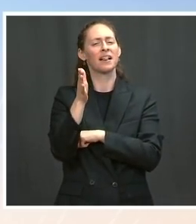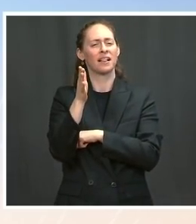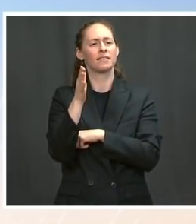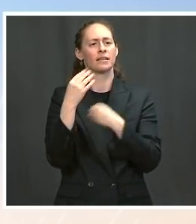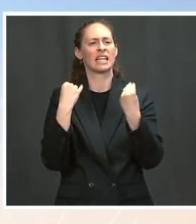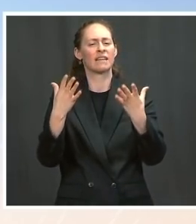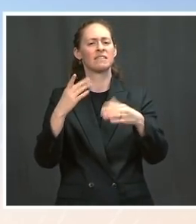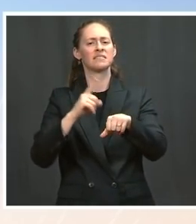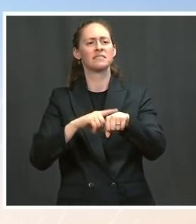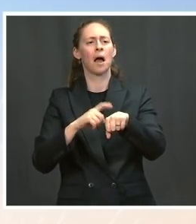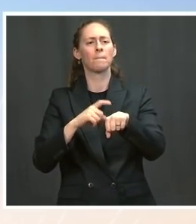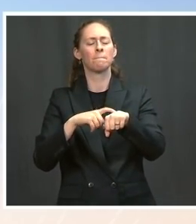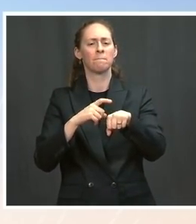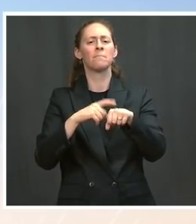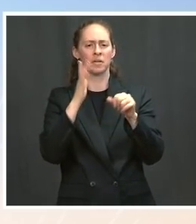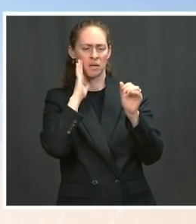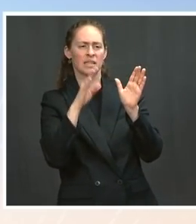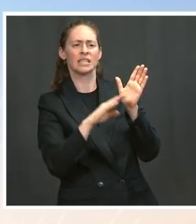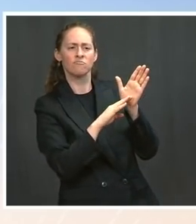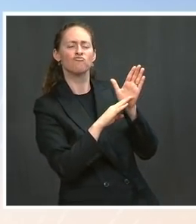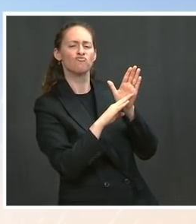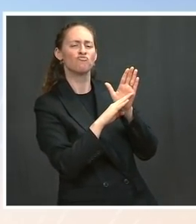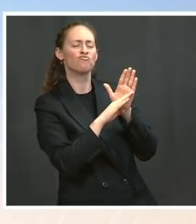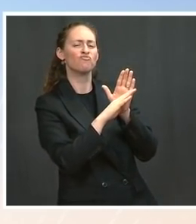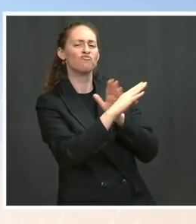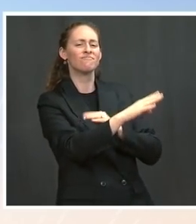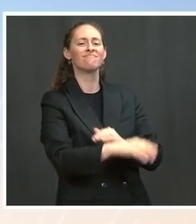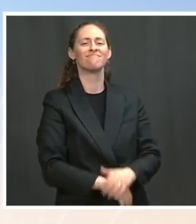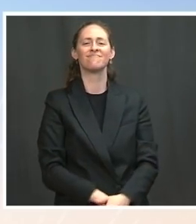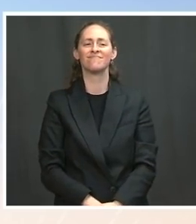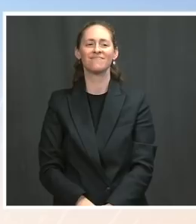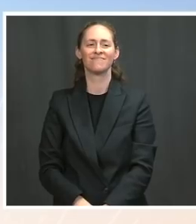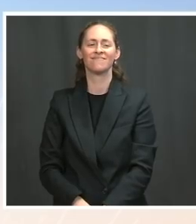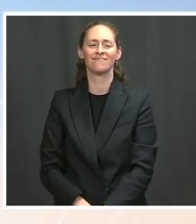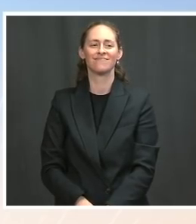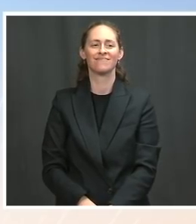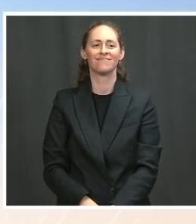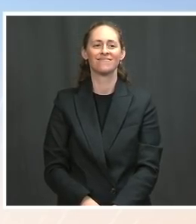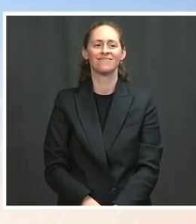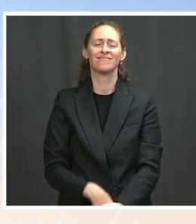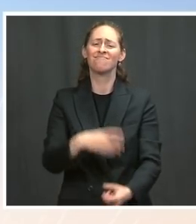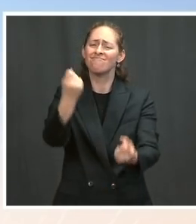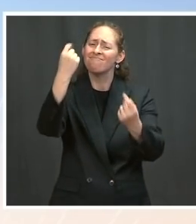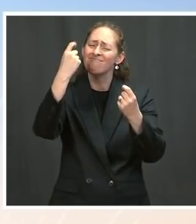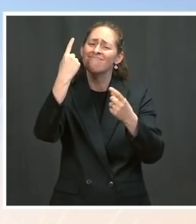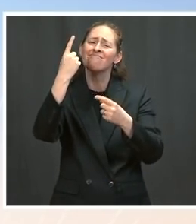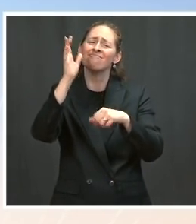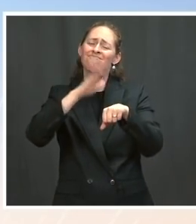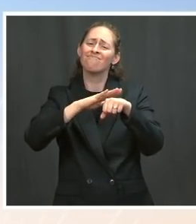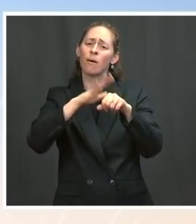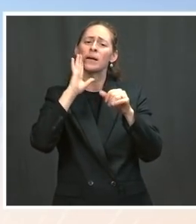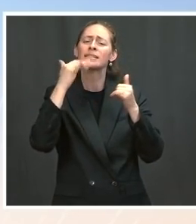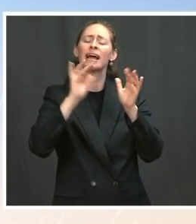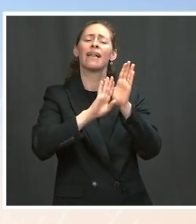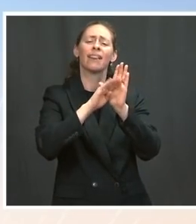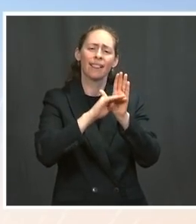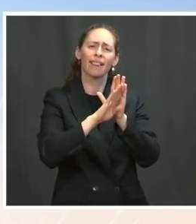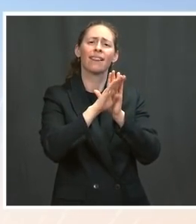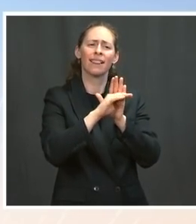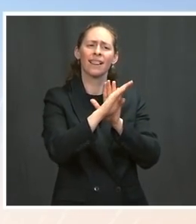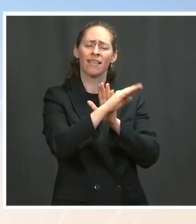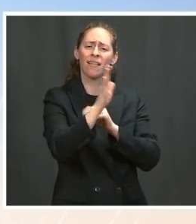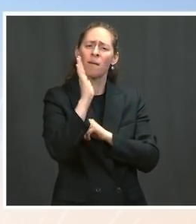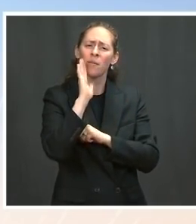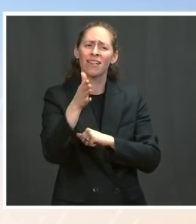continued progress. And Nikon, who is probably bumping. And there is, you know, look, we're still down, net 8.2 million jobs from where we